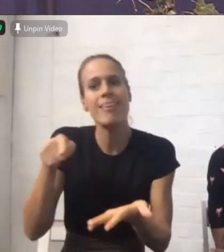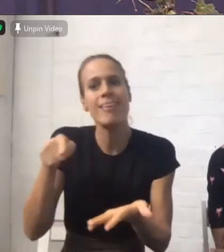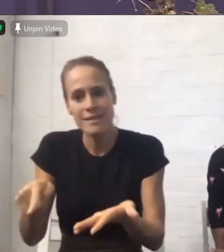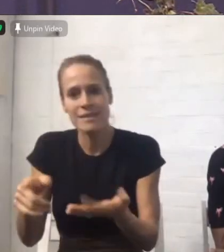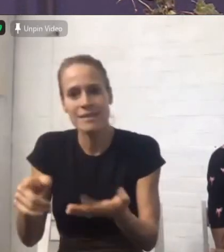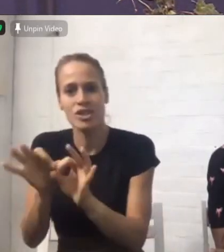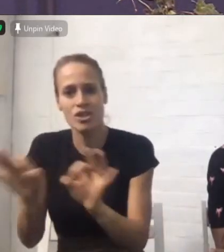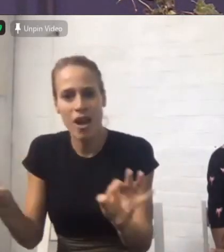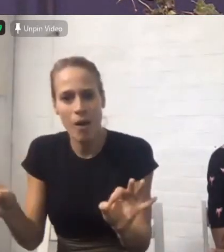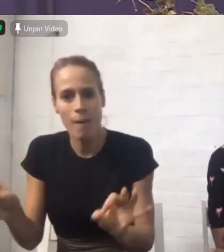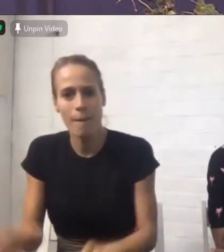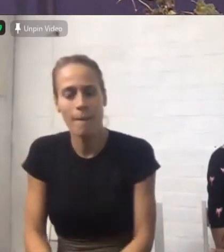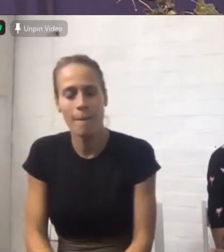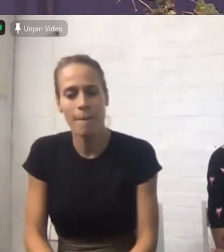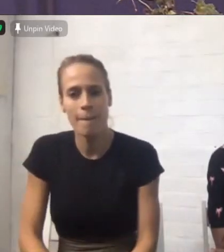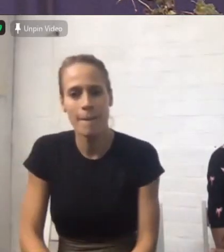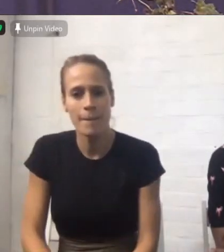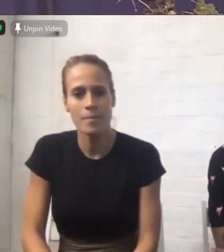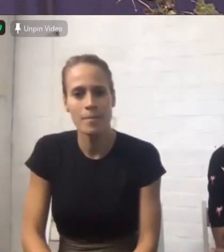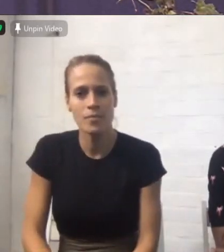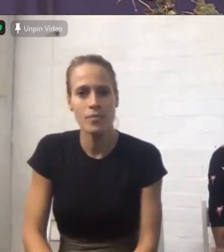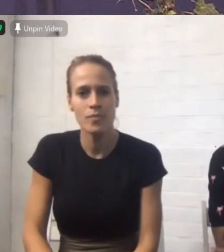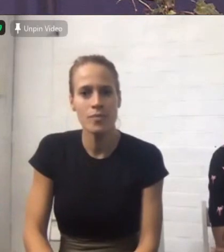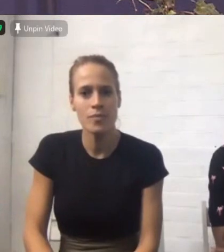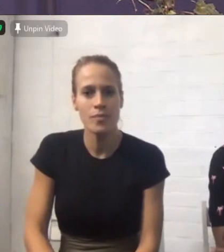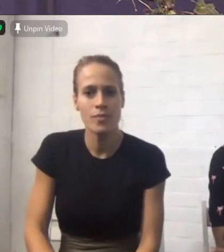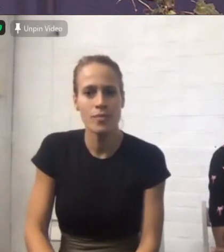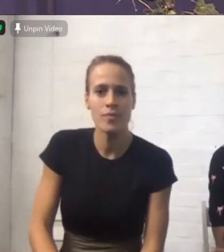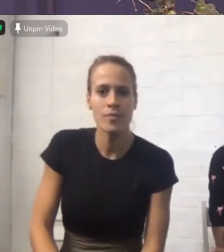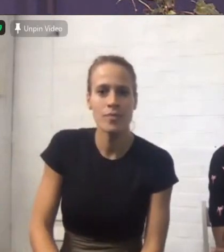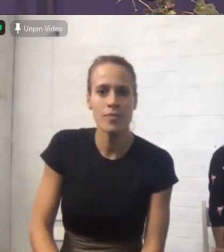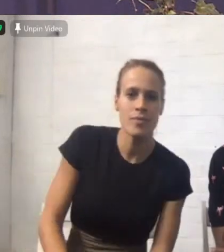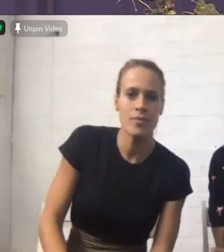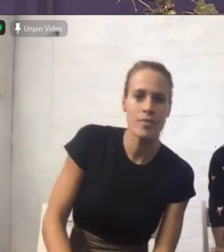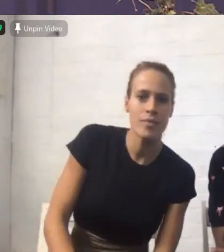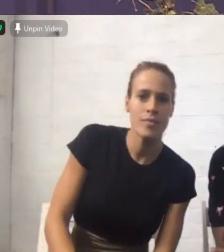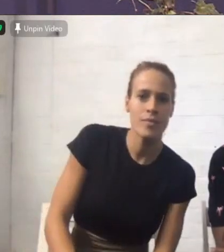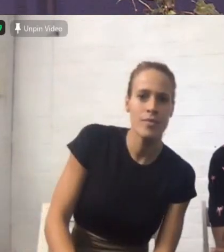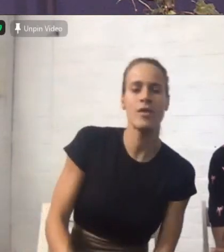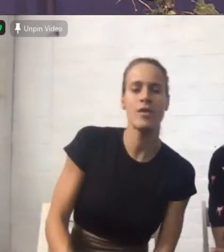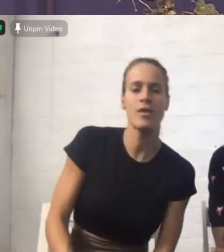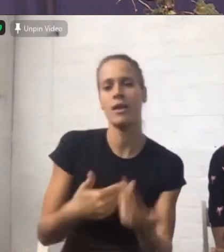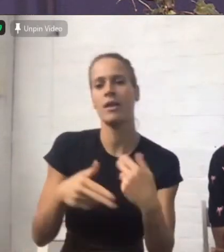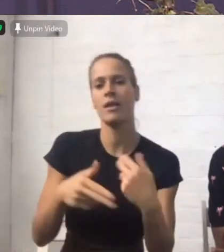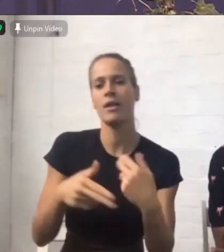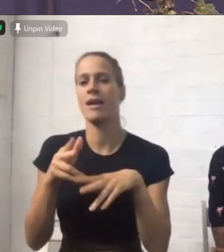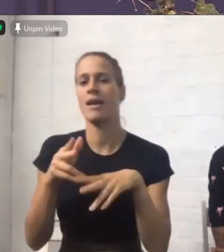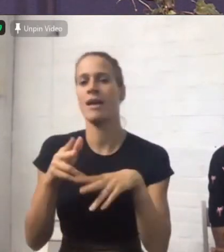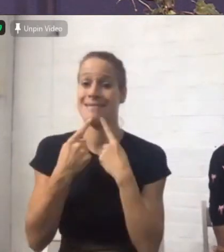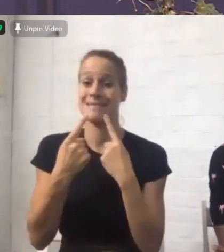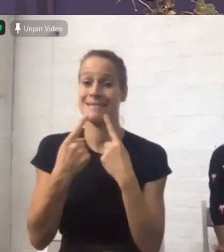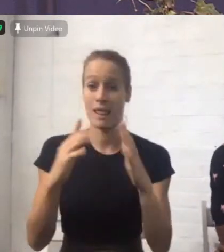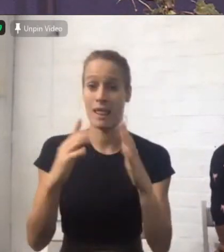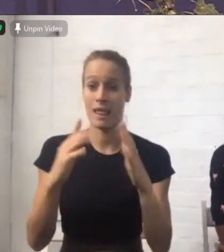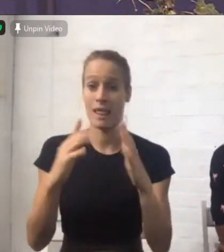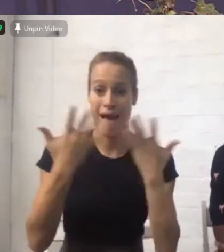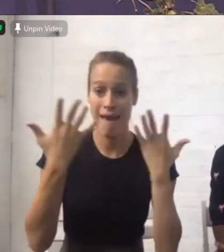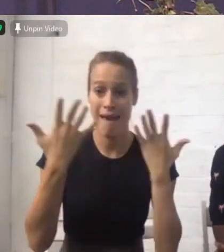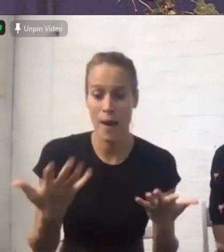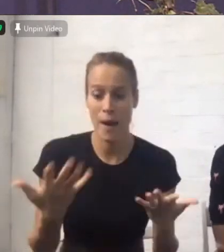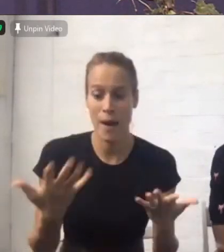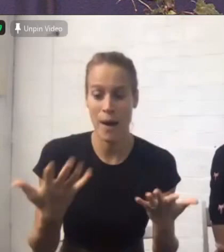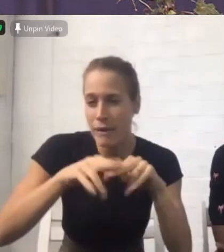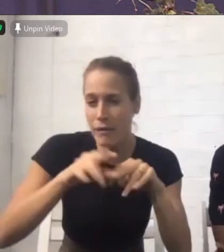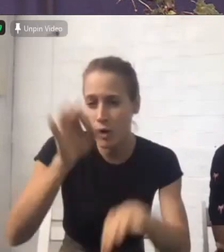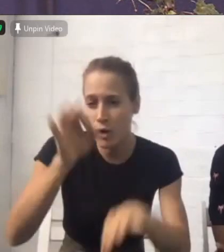promises and provision of God in your life say this prayer after me if you don't know Jesus pray this prayer in your